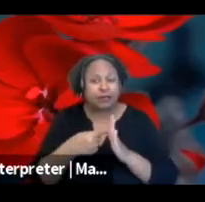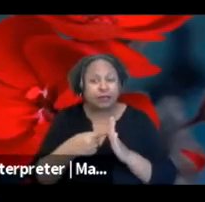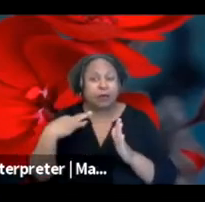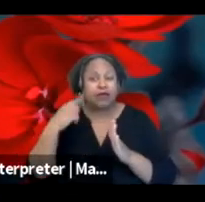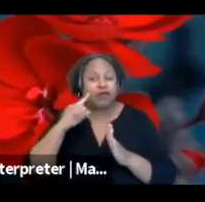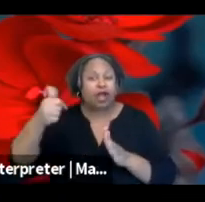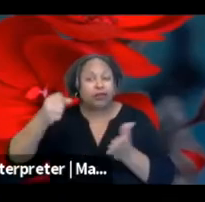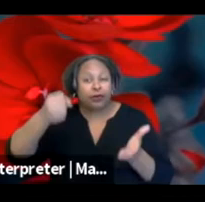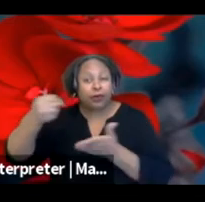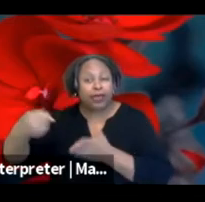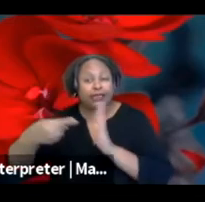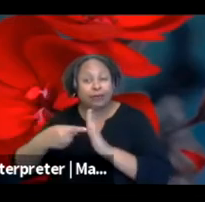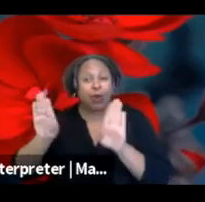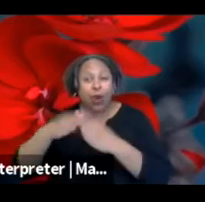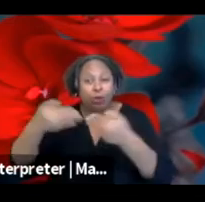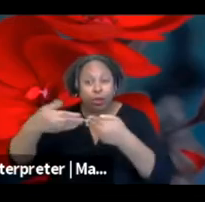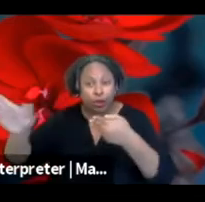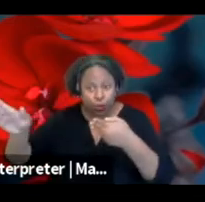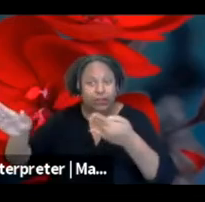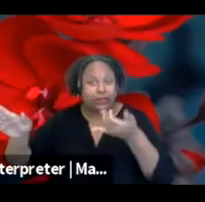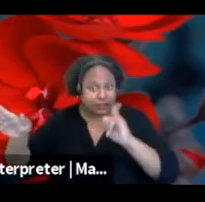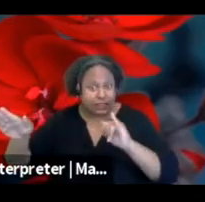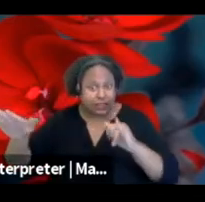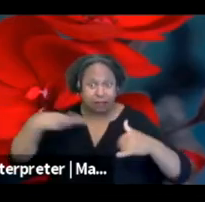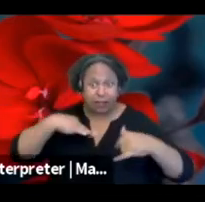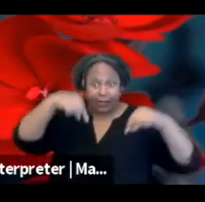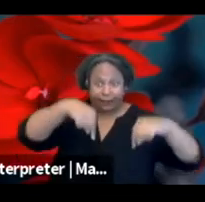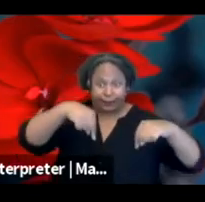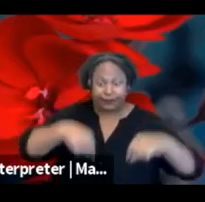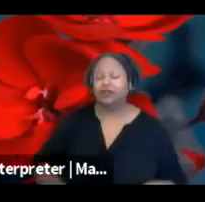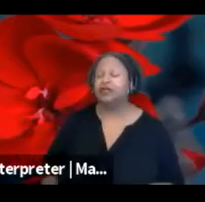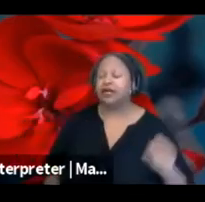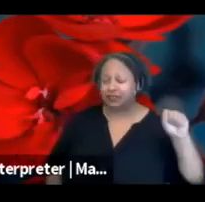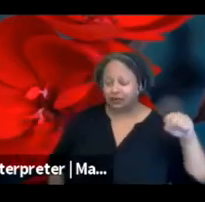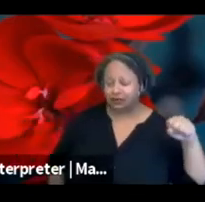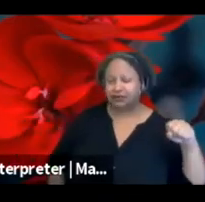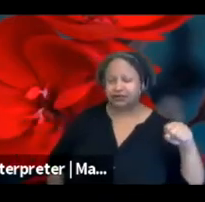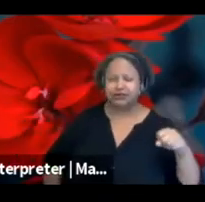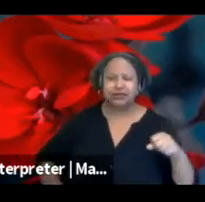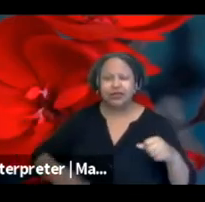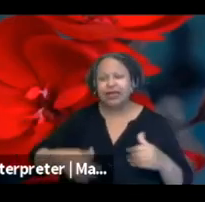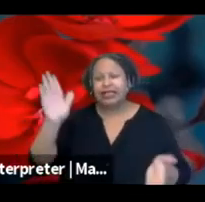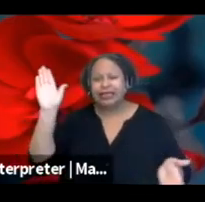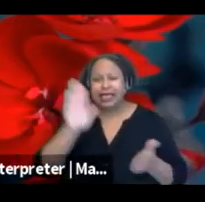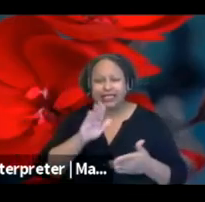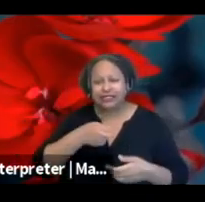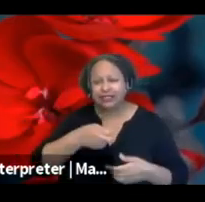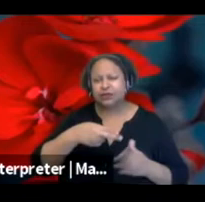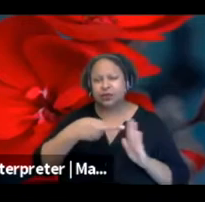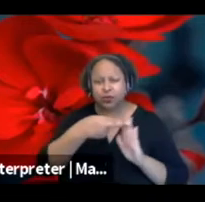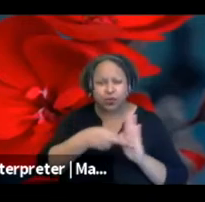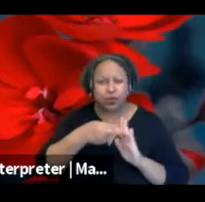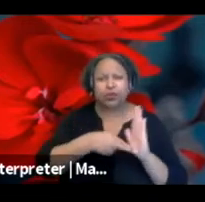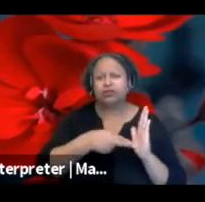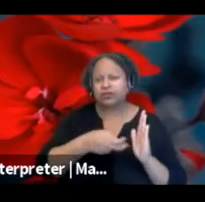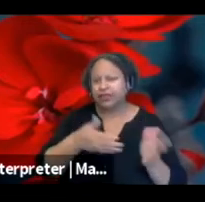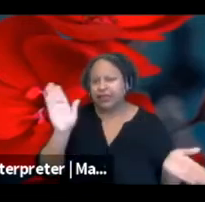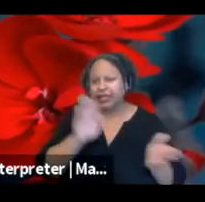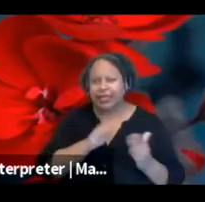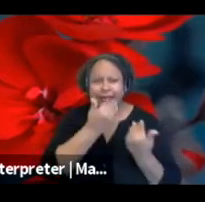Yes. So the funding parameters, there are less restrictions around this particular